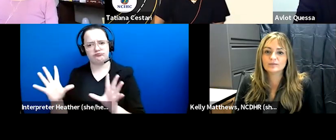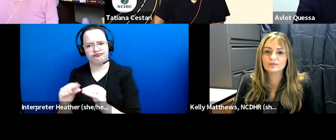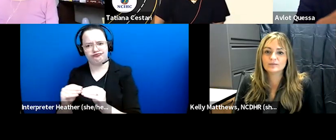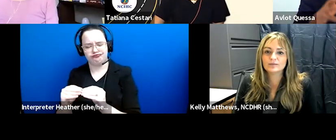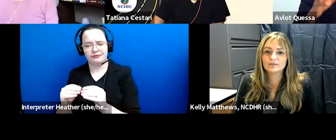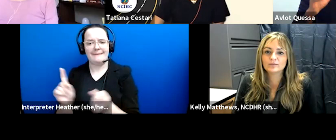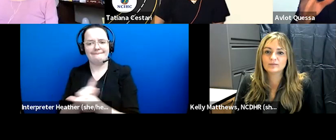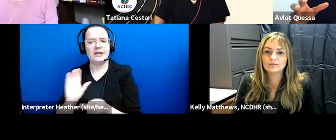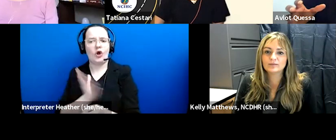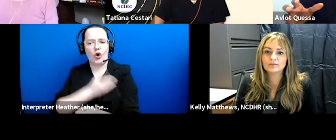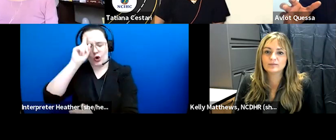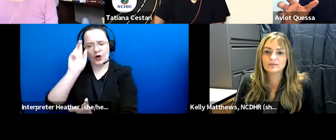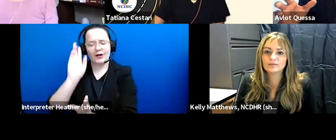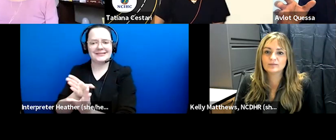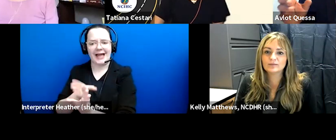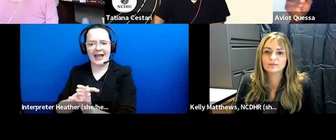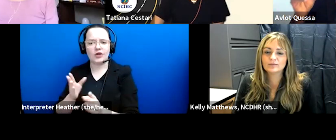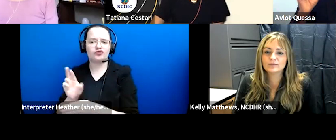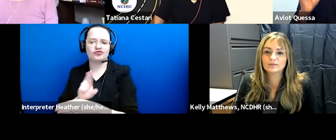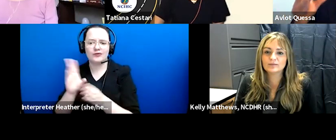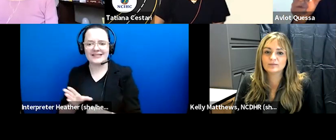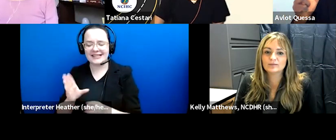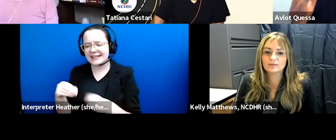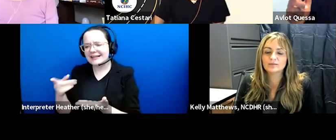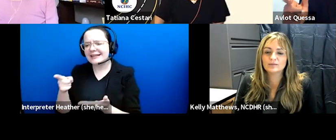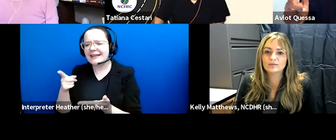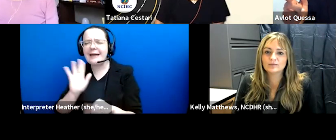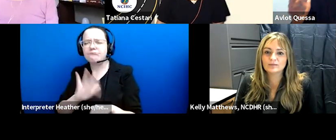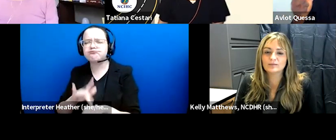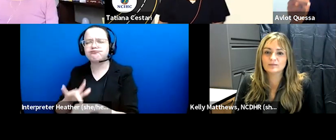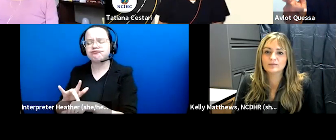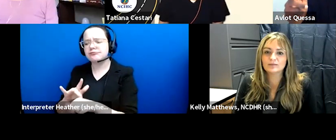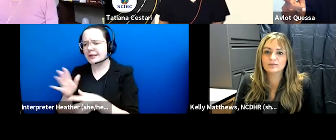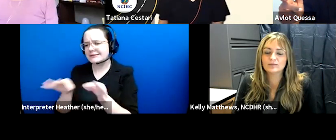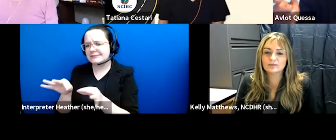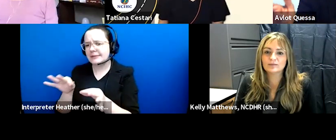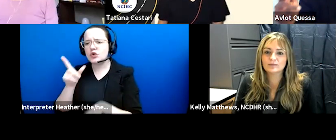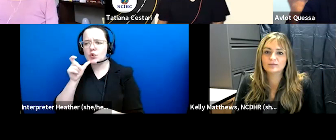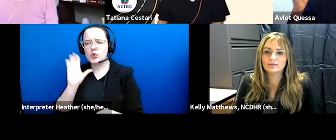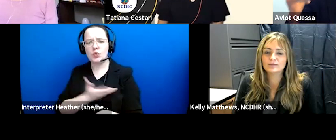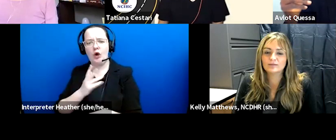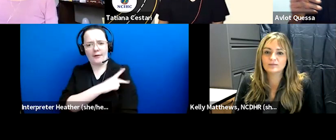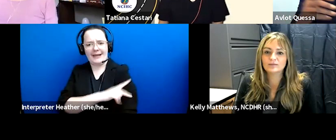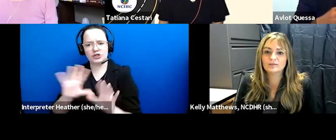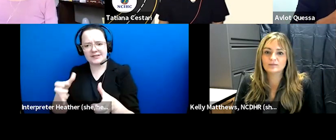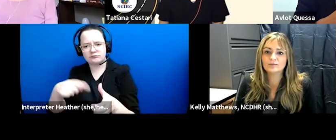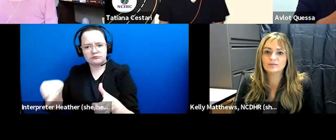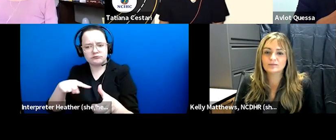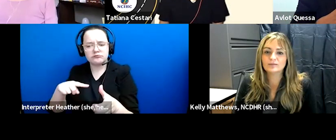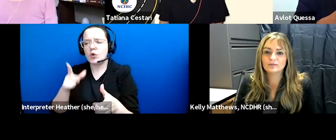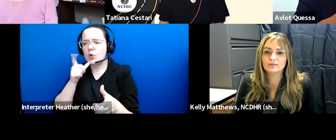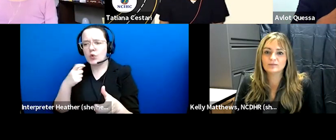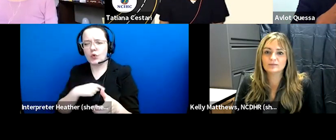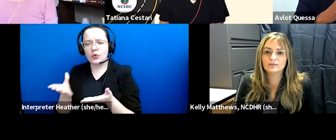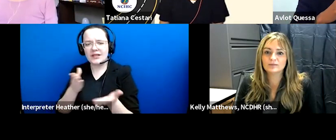to give them an overview of our patient population who we serve uh and we tend to focus on